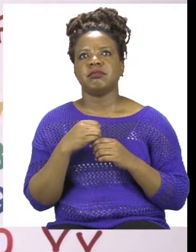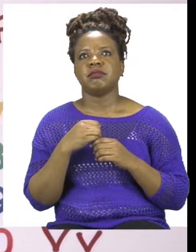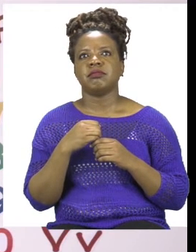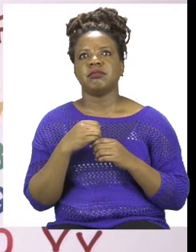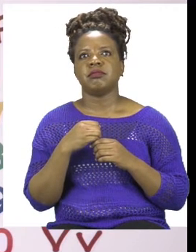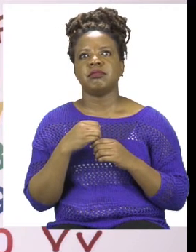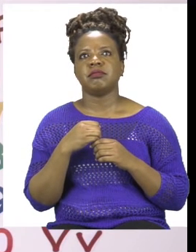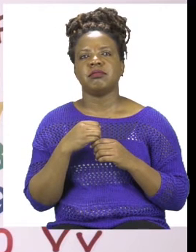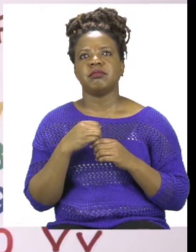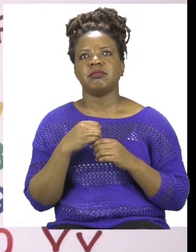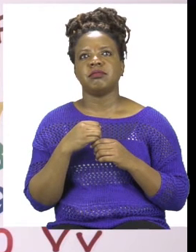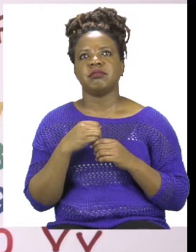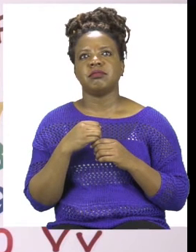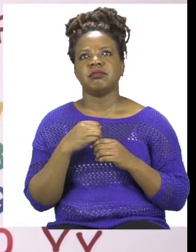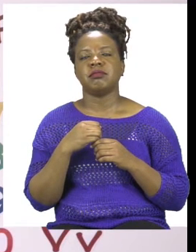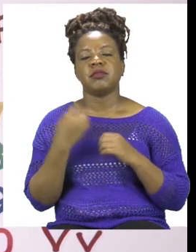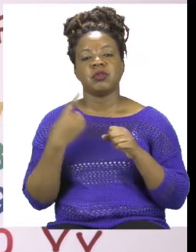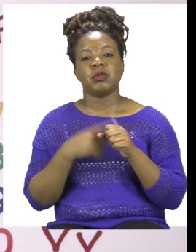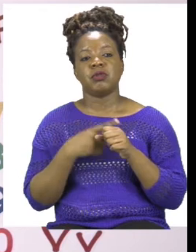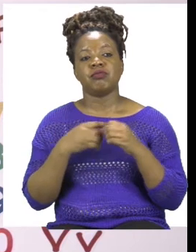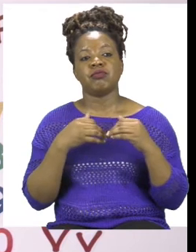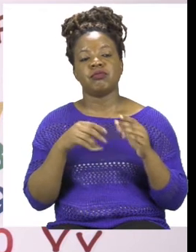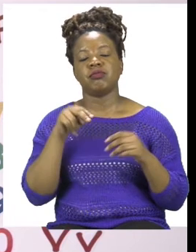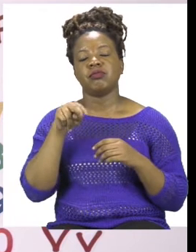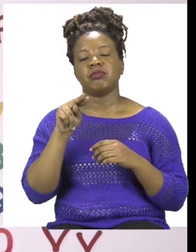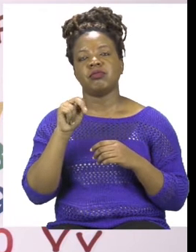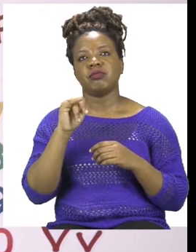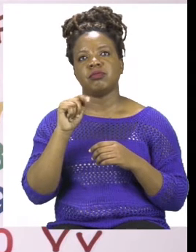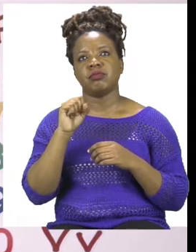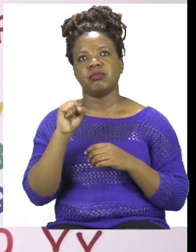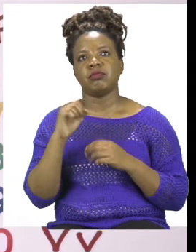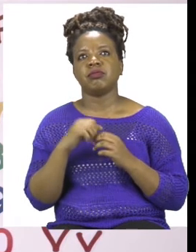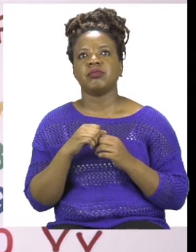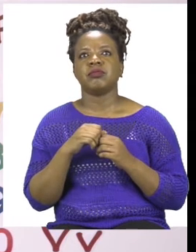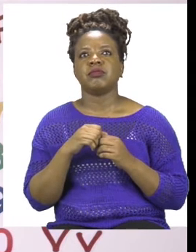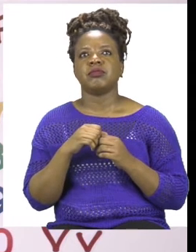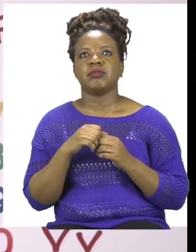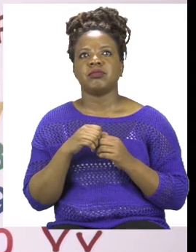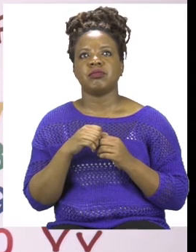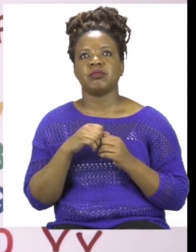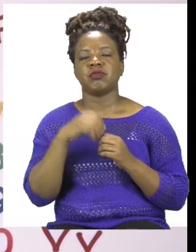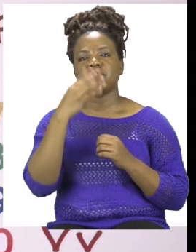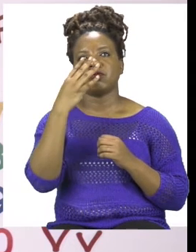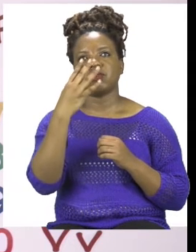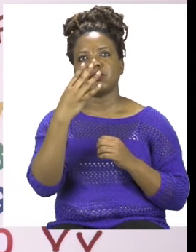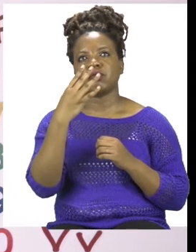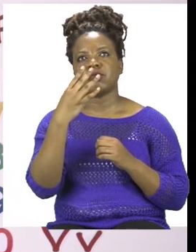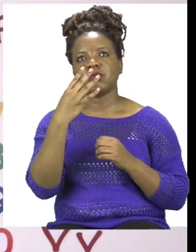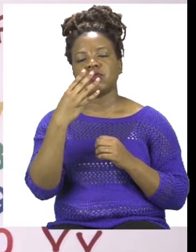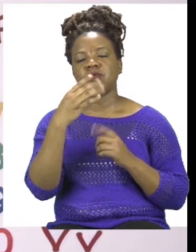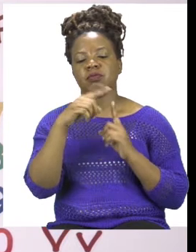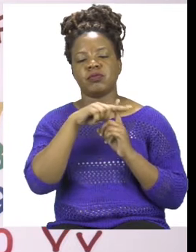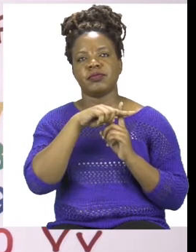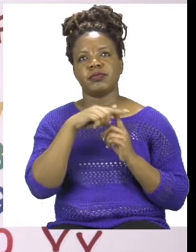And we want to know what our answer is. So we are going to start by saying 4 plus